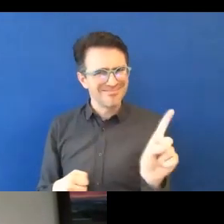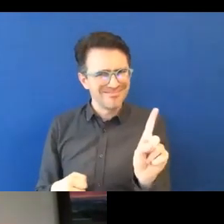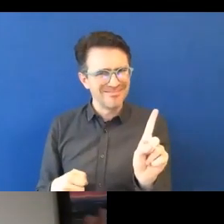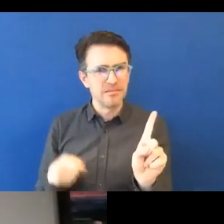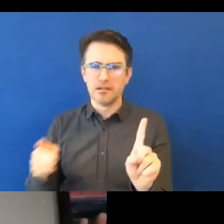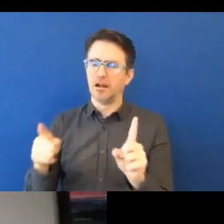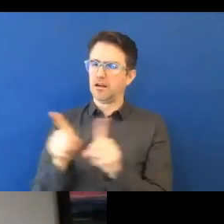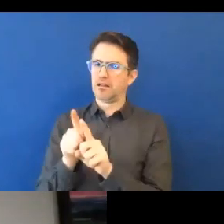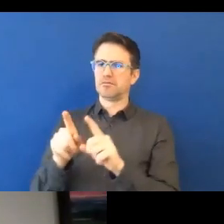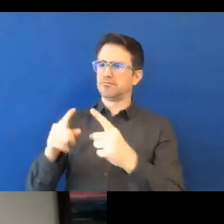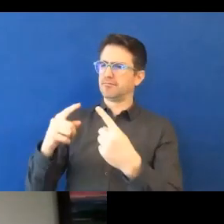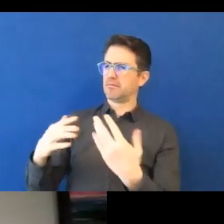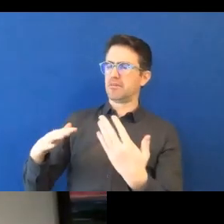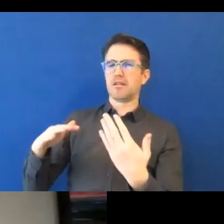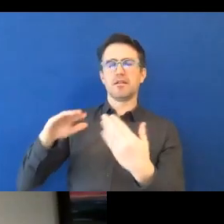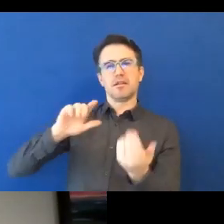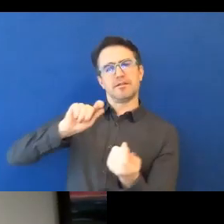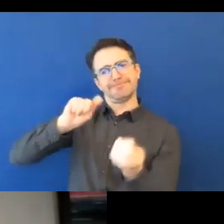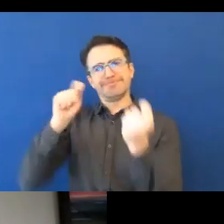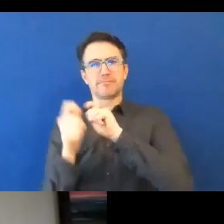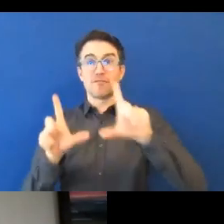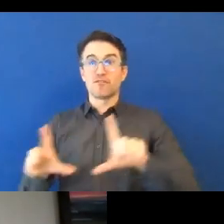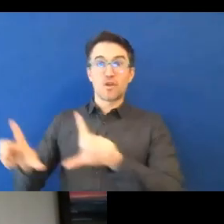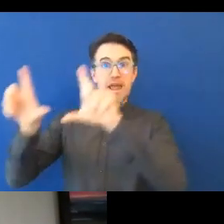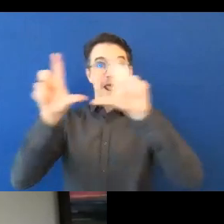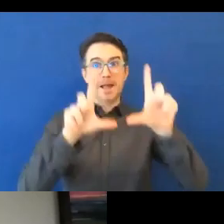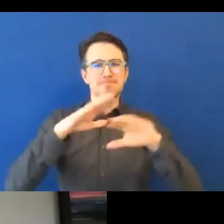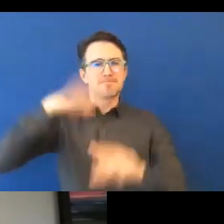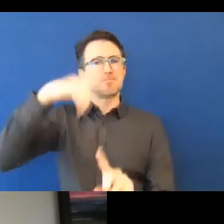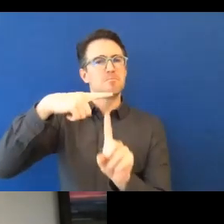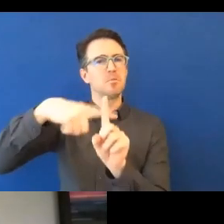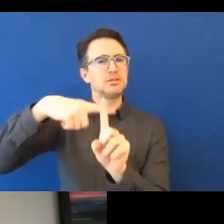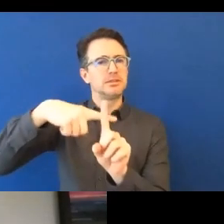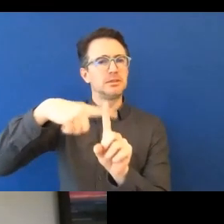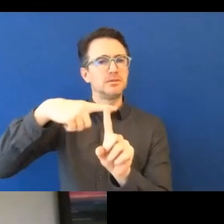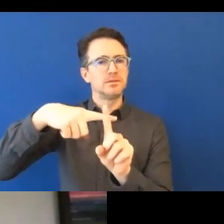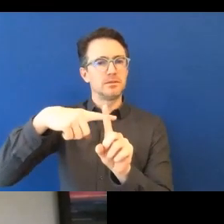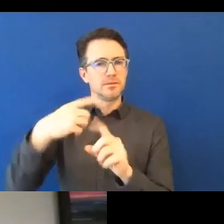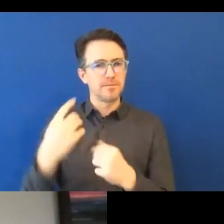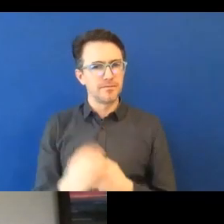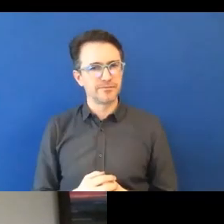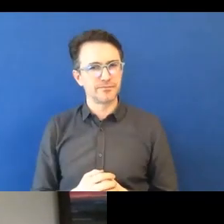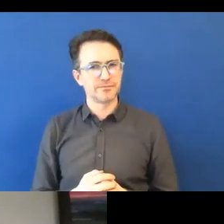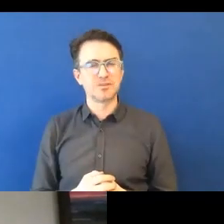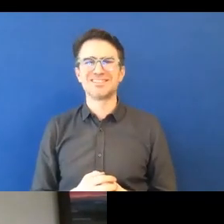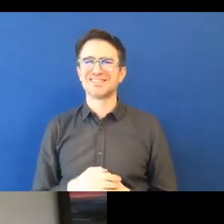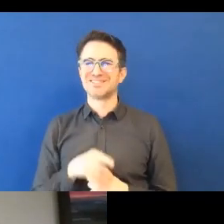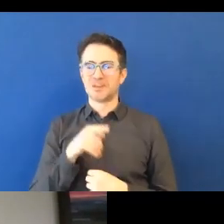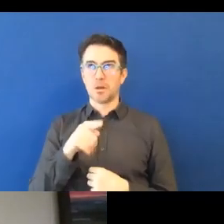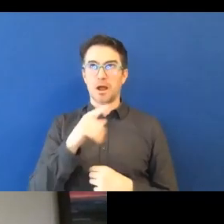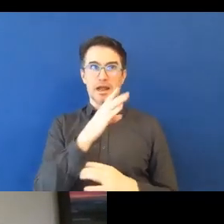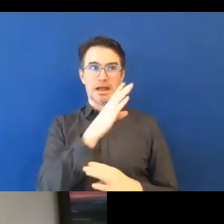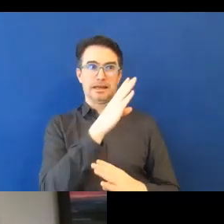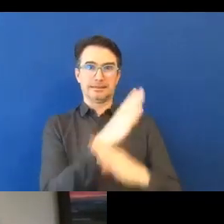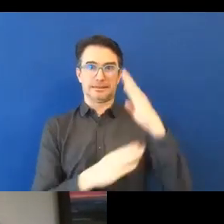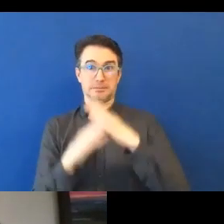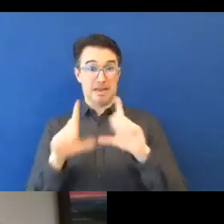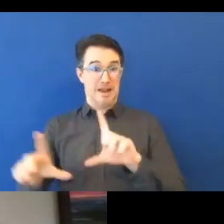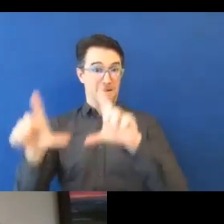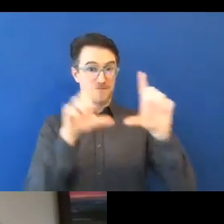a condition under that big umbrella. And there are other neuro minorities, for example, ADHD, dyslexia,